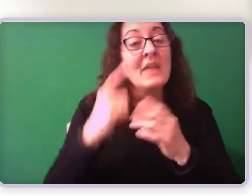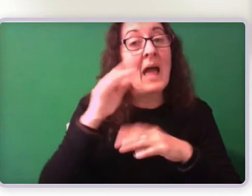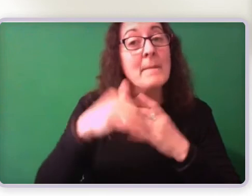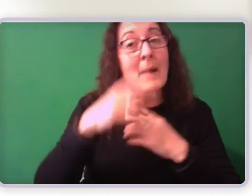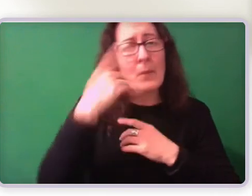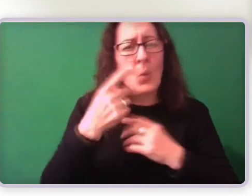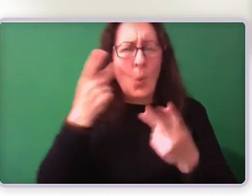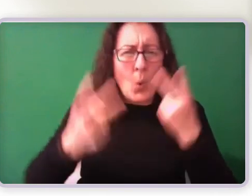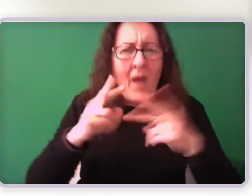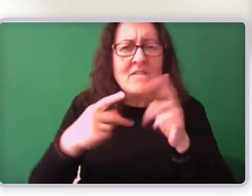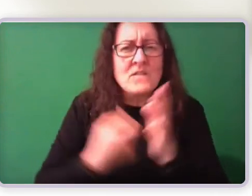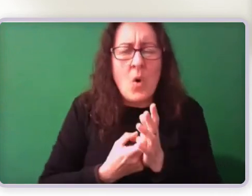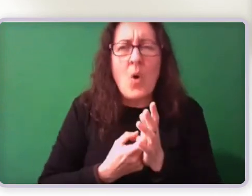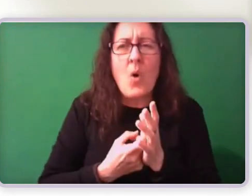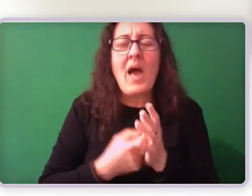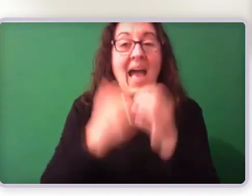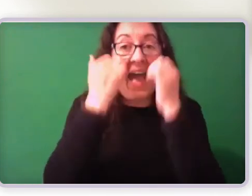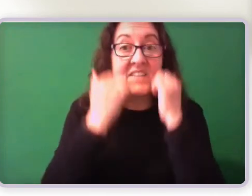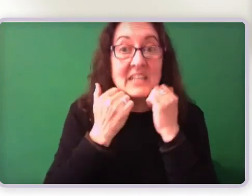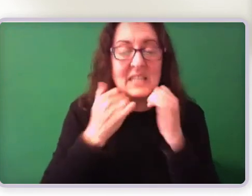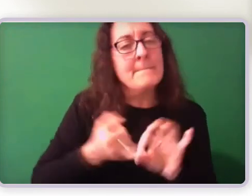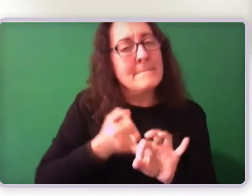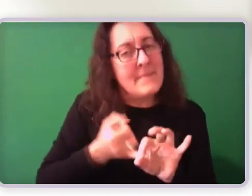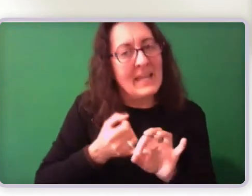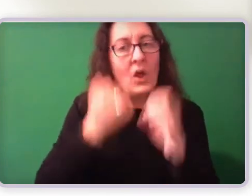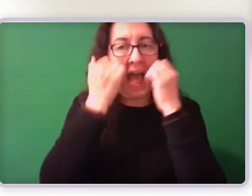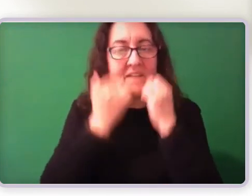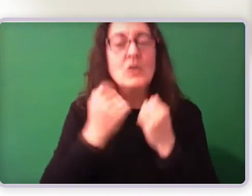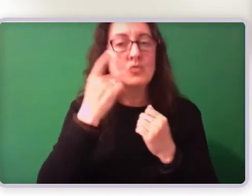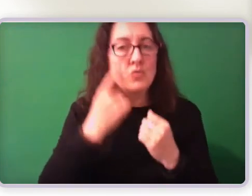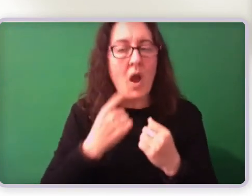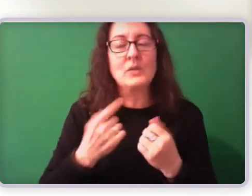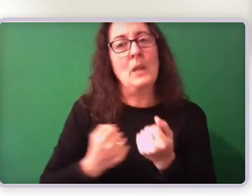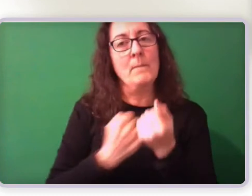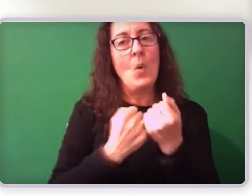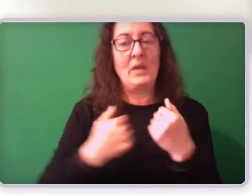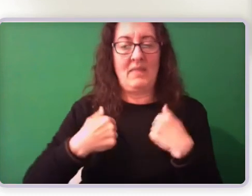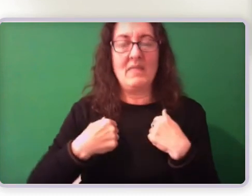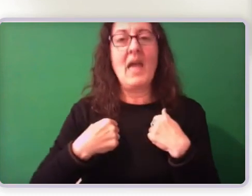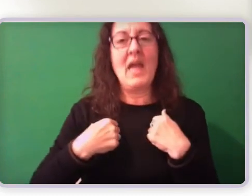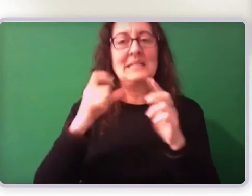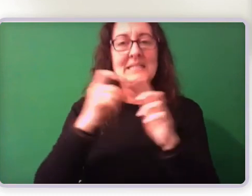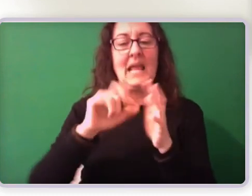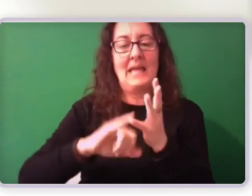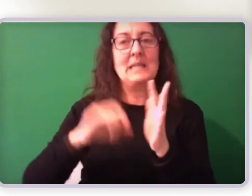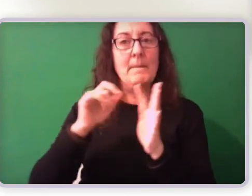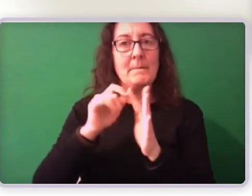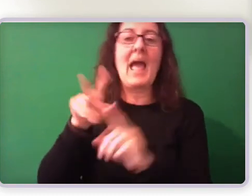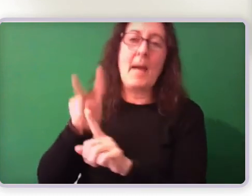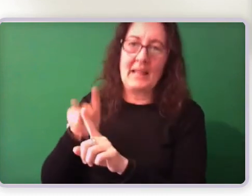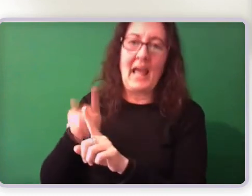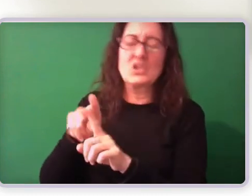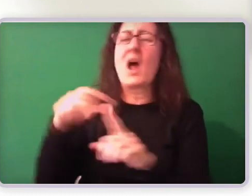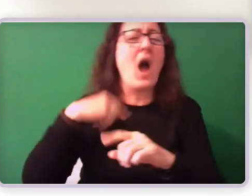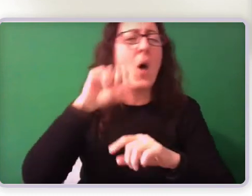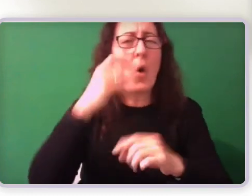support their application. I won't be doing a demonstration of DSP help today. I won't actually be bringing up the website